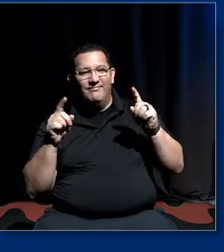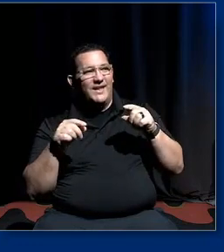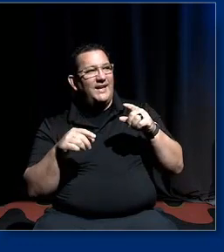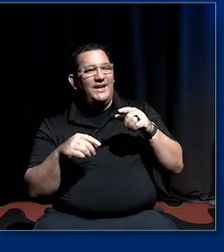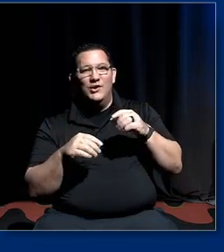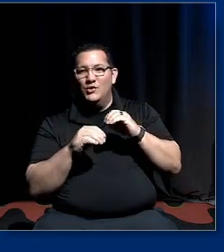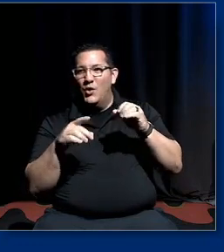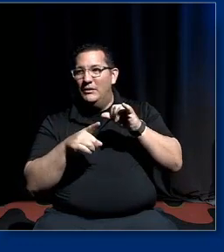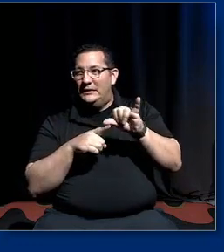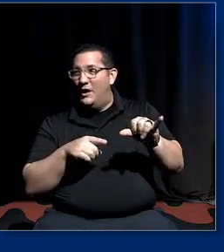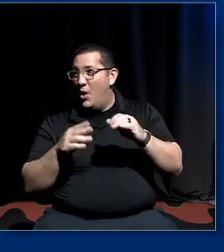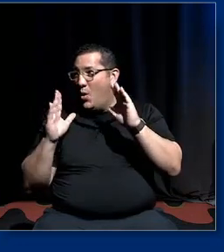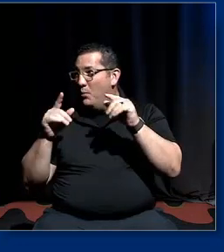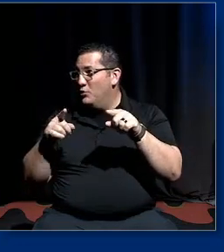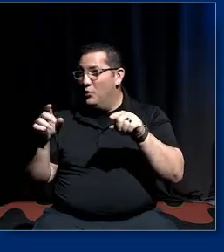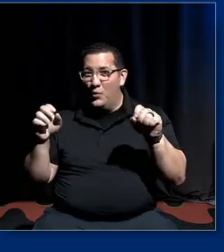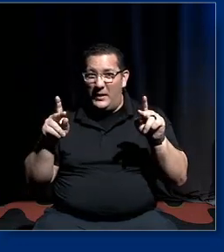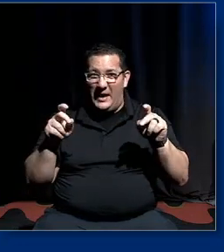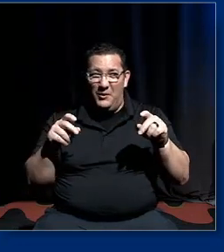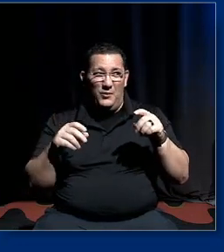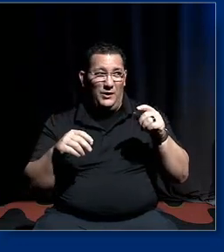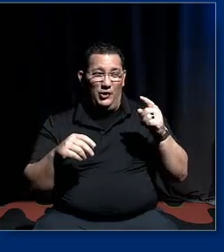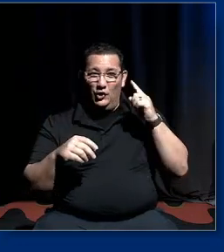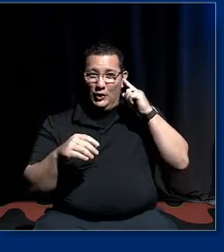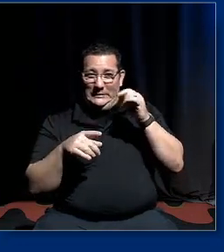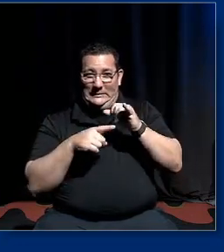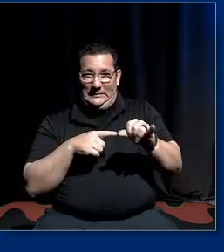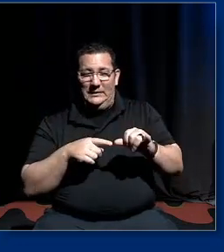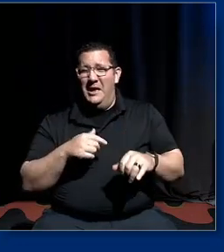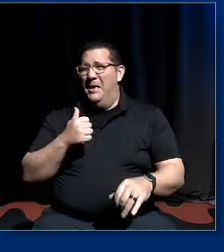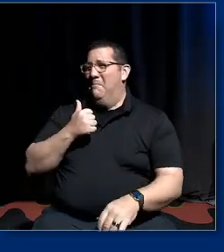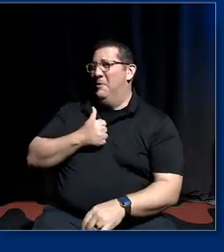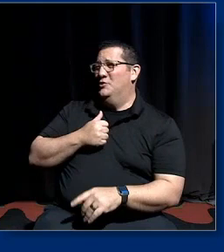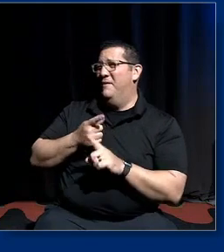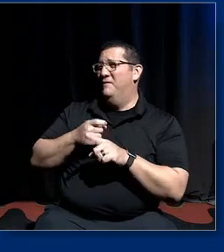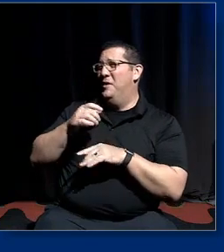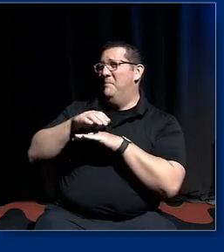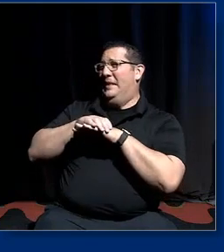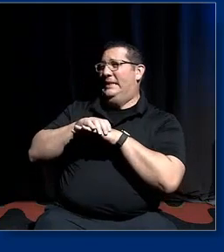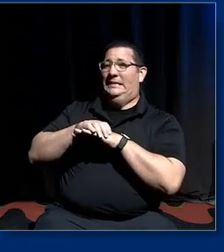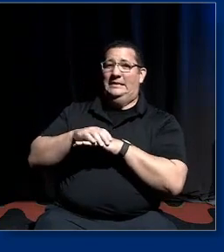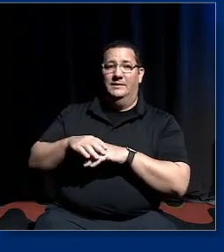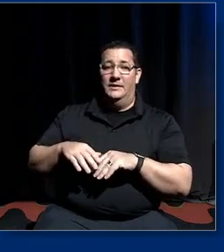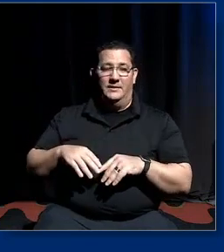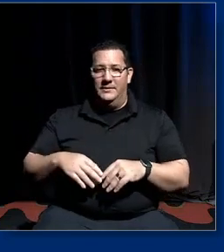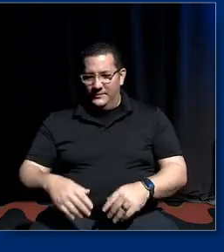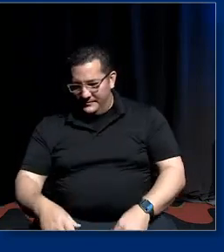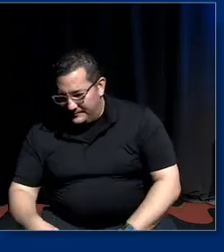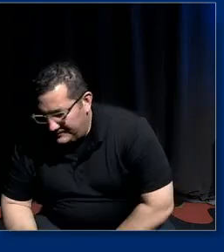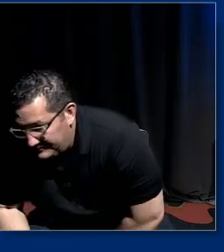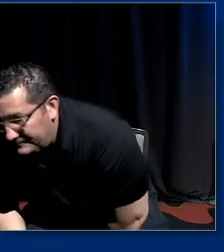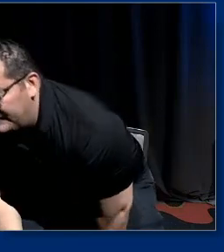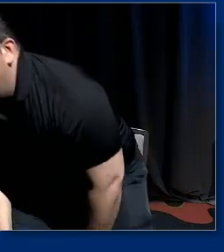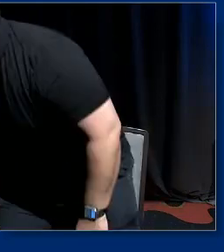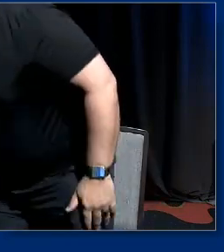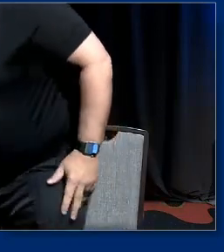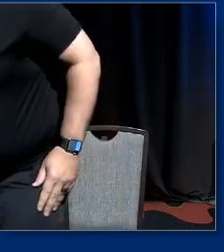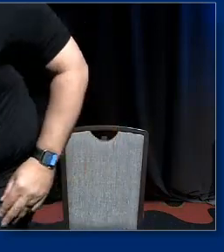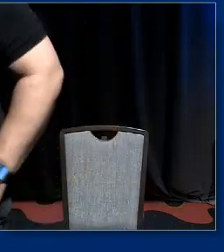everyone's all right no i apologize i'm from england where the president is here if you need to report to anyone